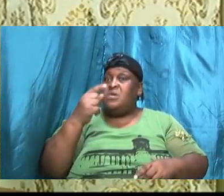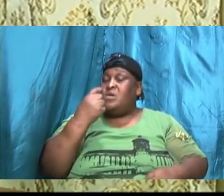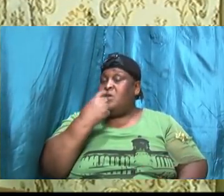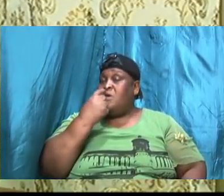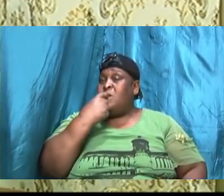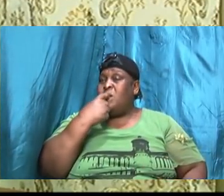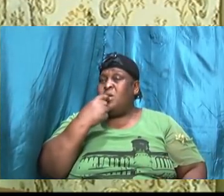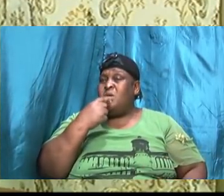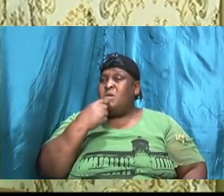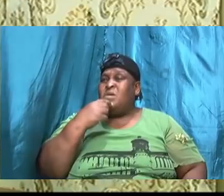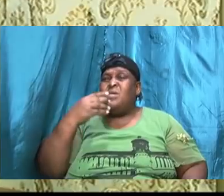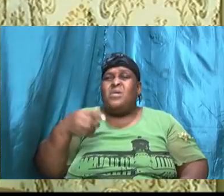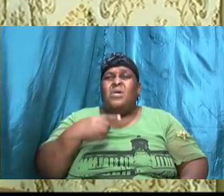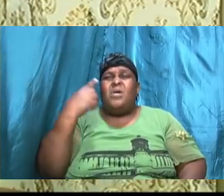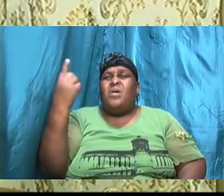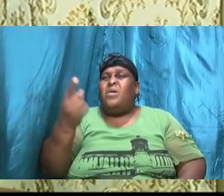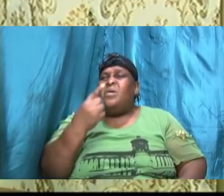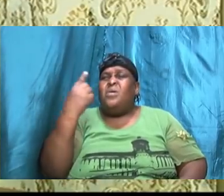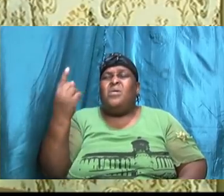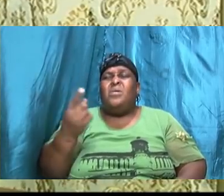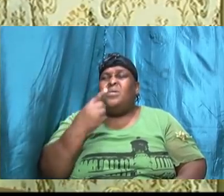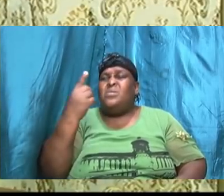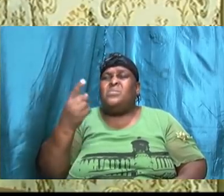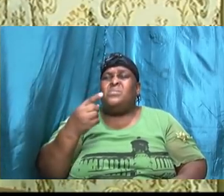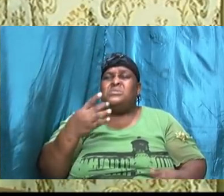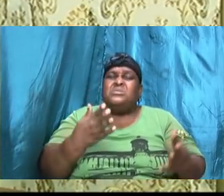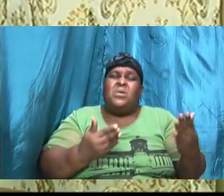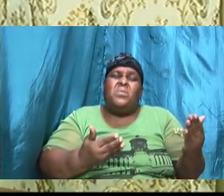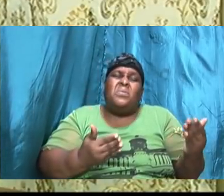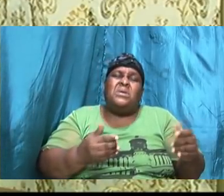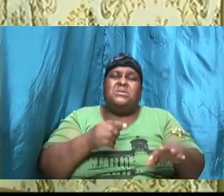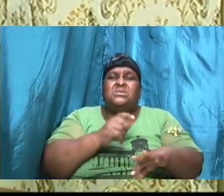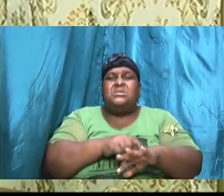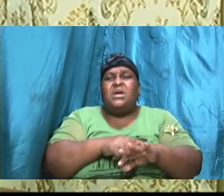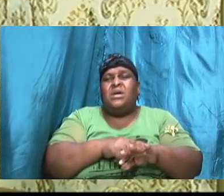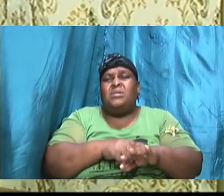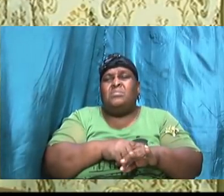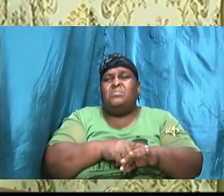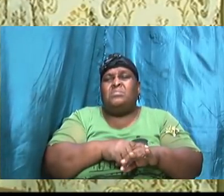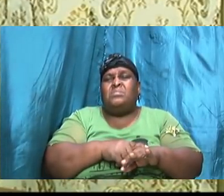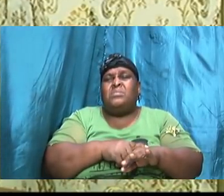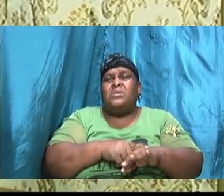there is always a waiting period as it pertains to the will of God.